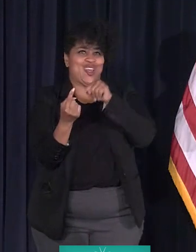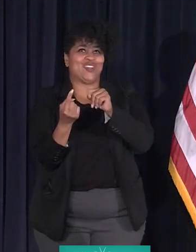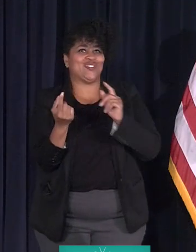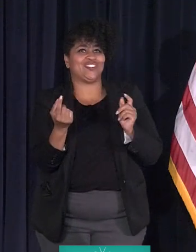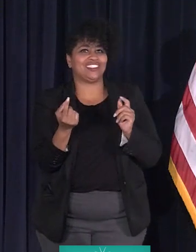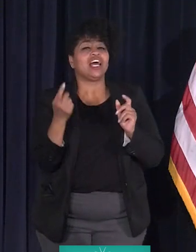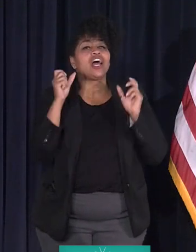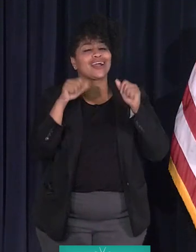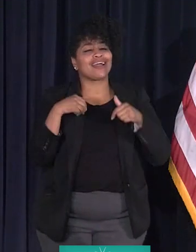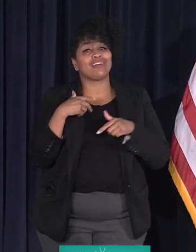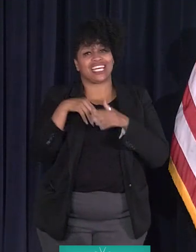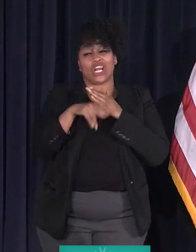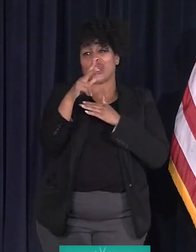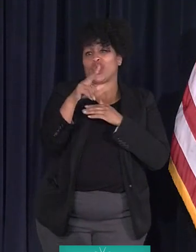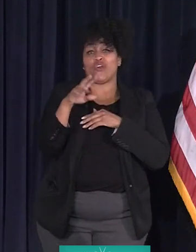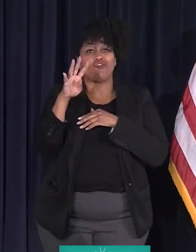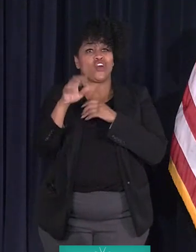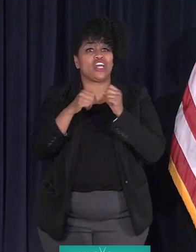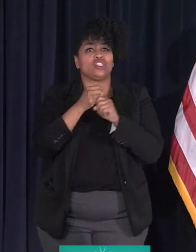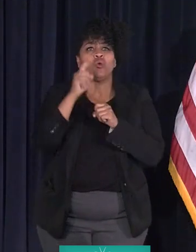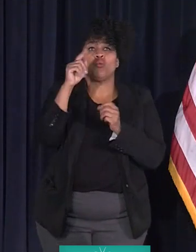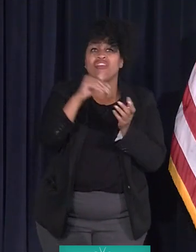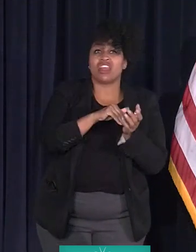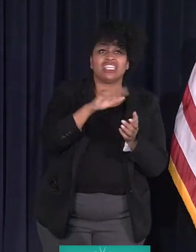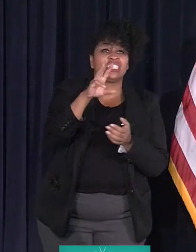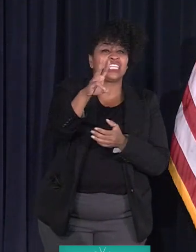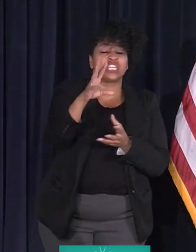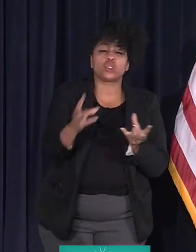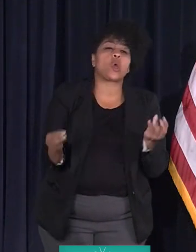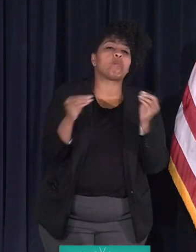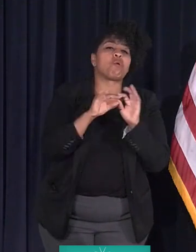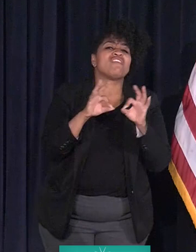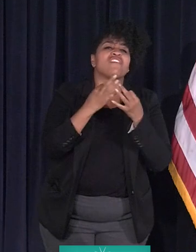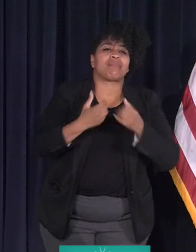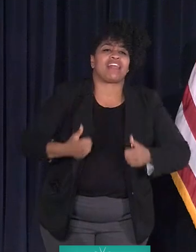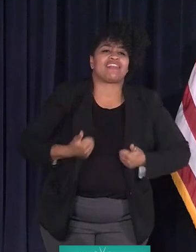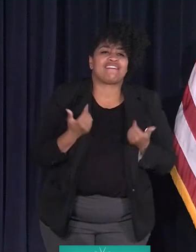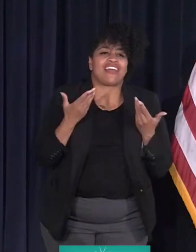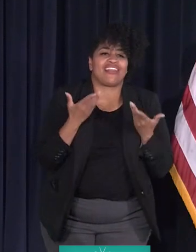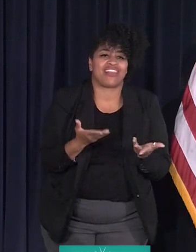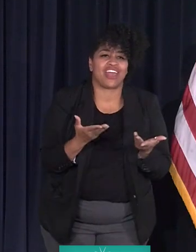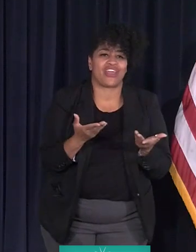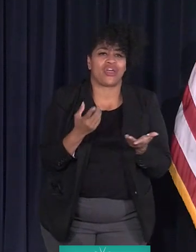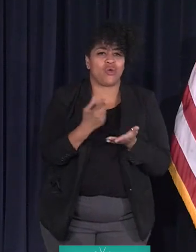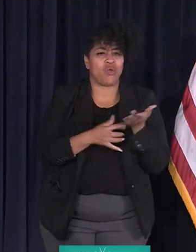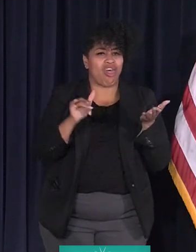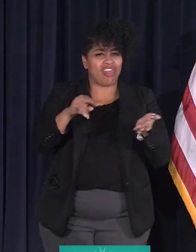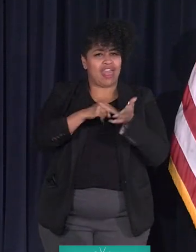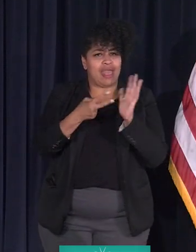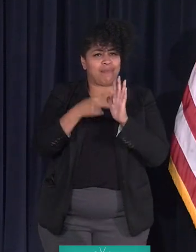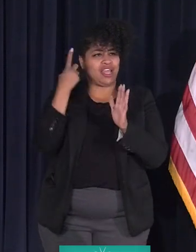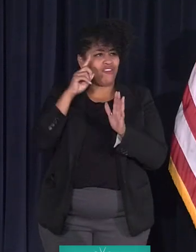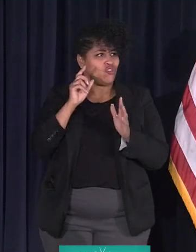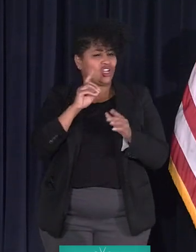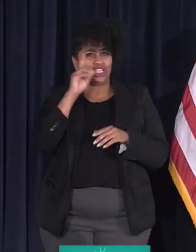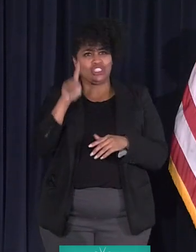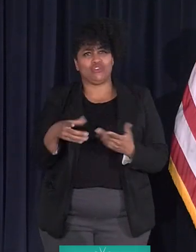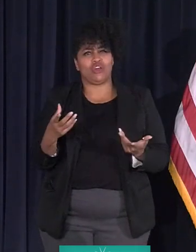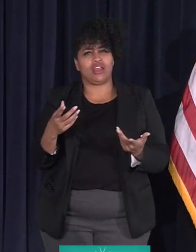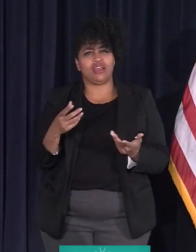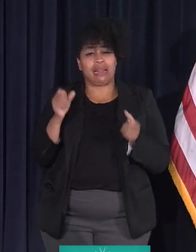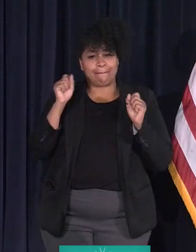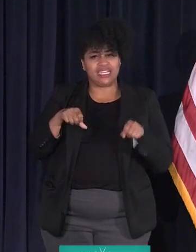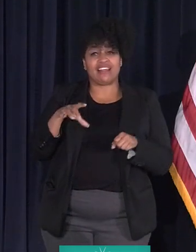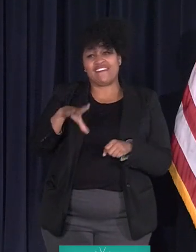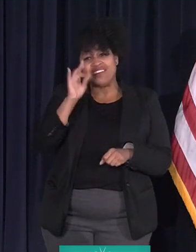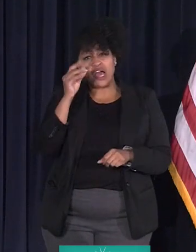could have, within three or four years, 1,600 more families. What would that mean to the housing situation in the city, the ability to find